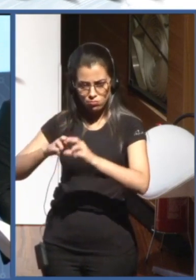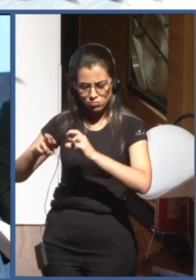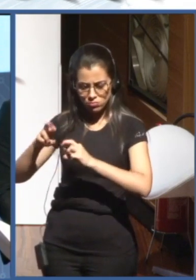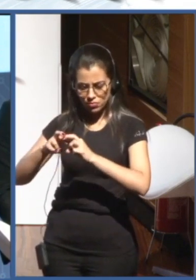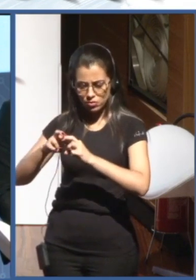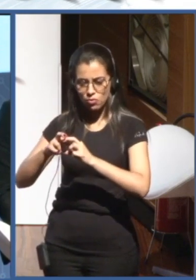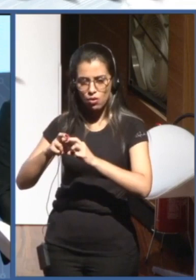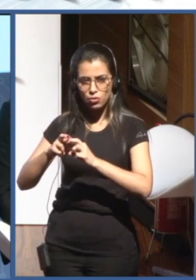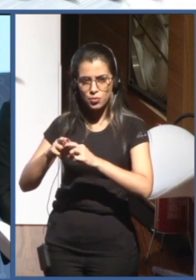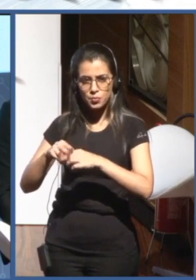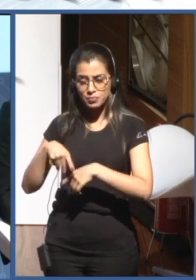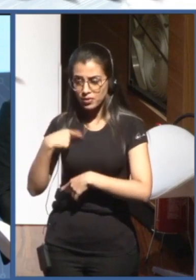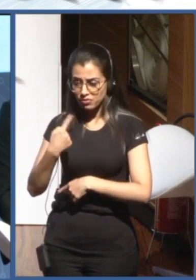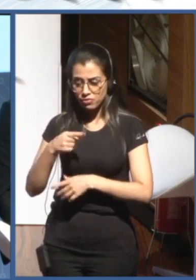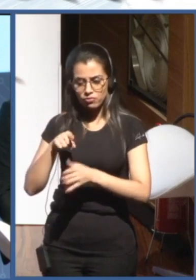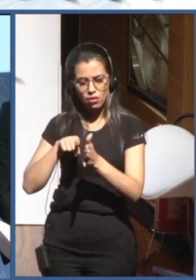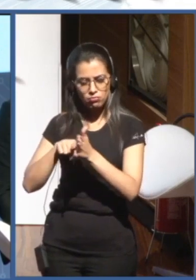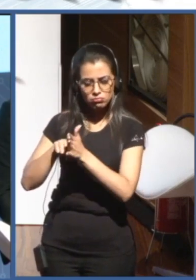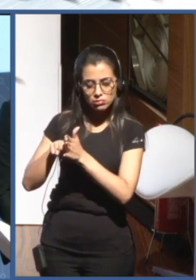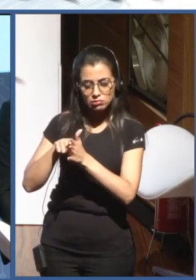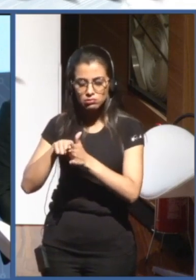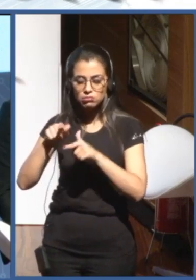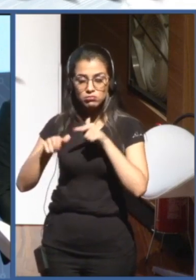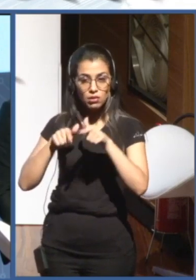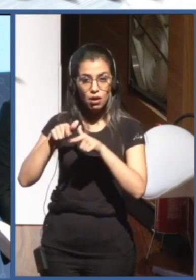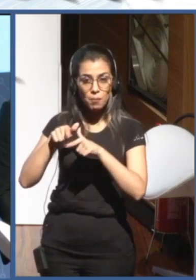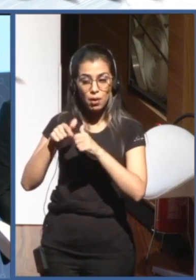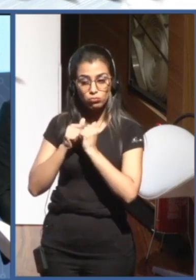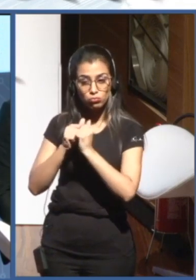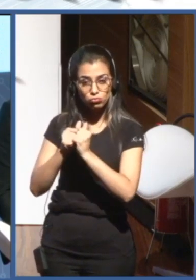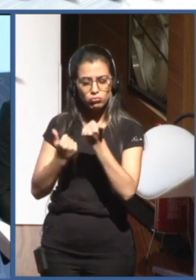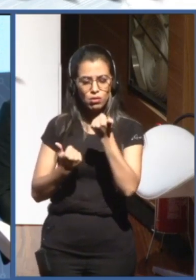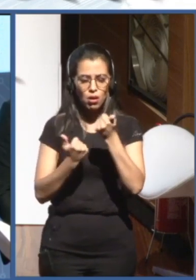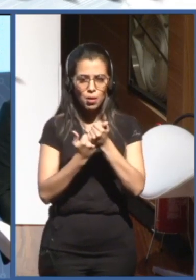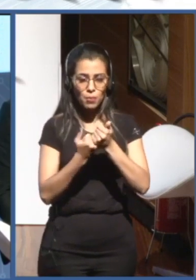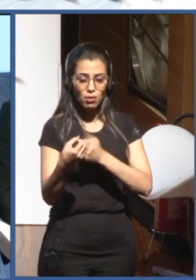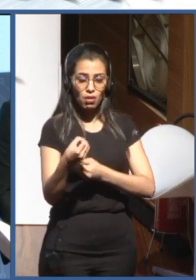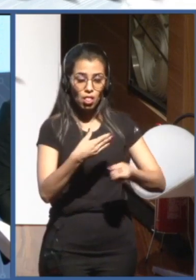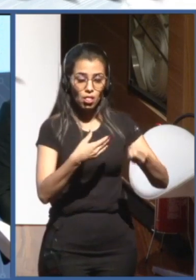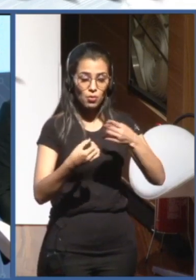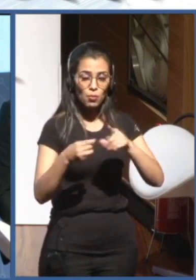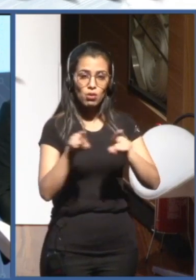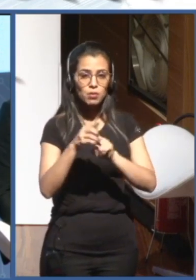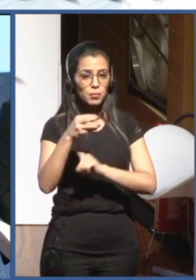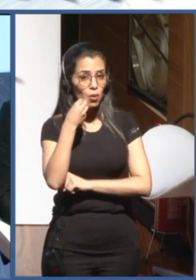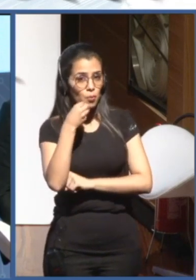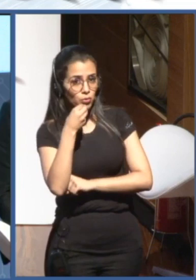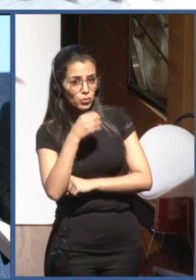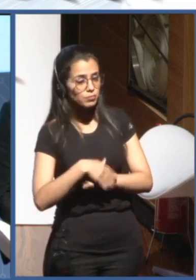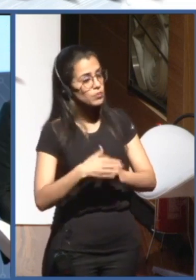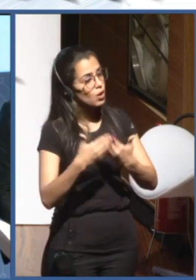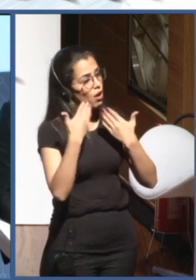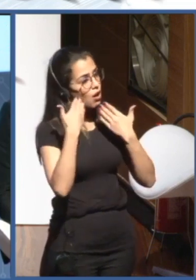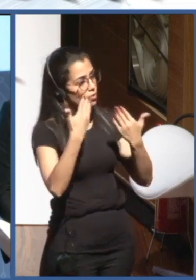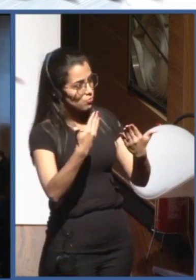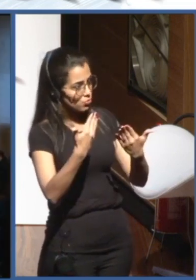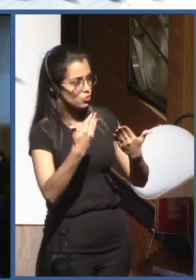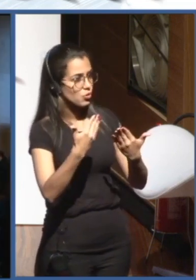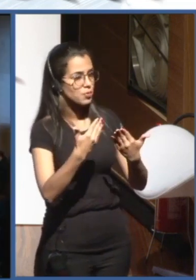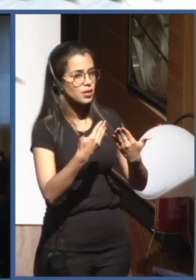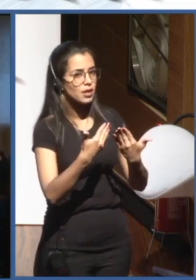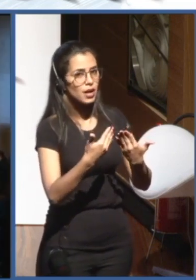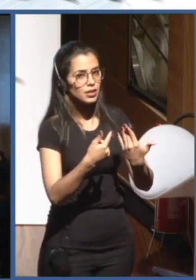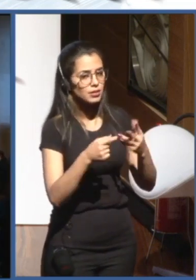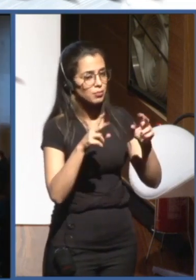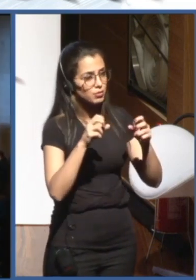which is also supporting innovation, competitiveness and opportunities for countries. Thank you for highlighting the global panel on AI. And I think this is